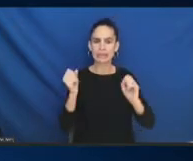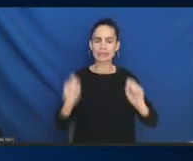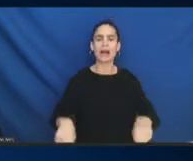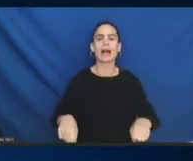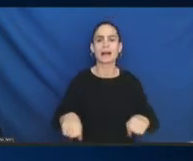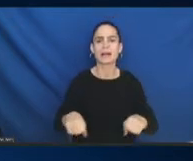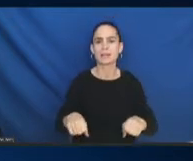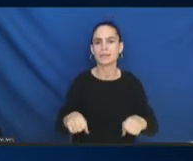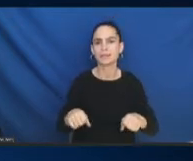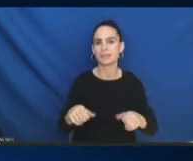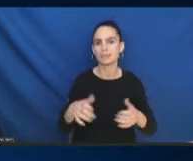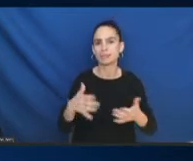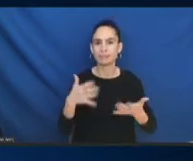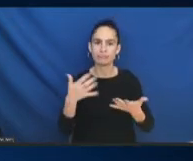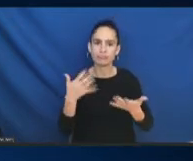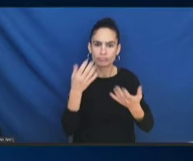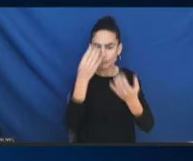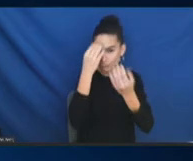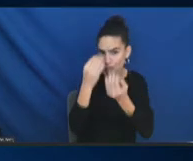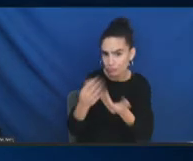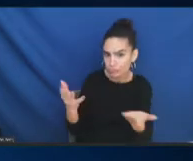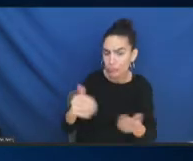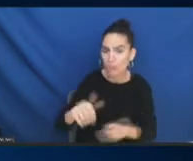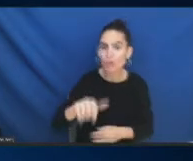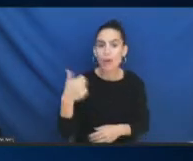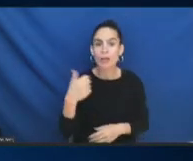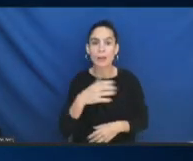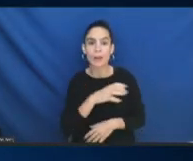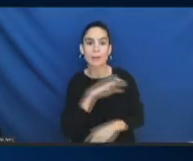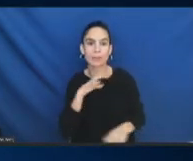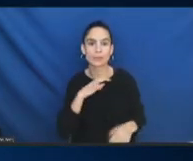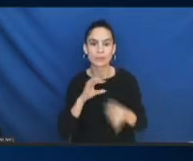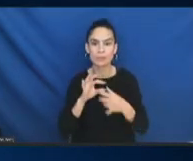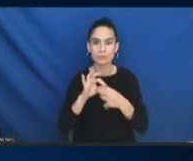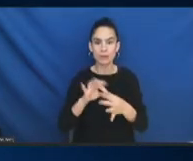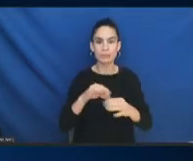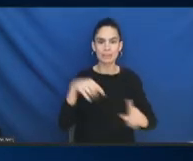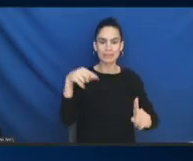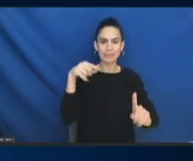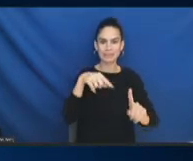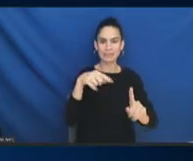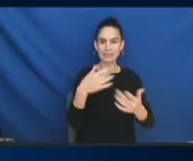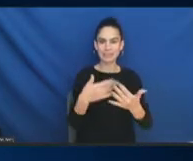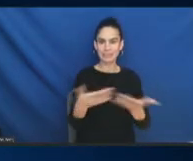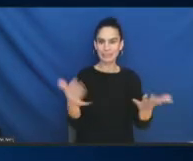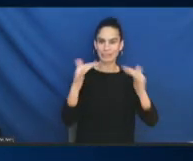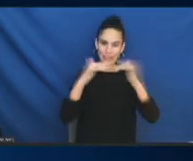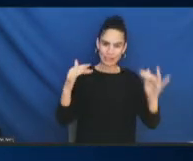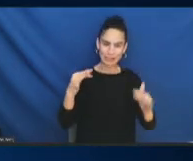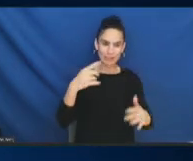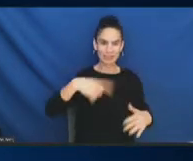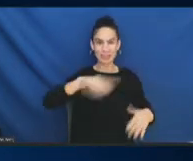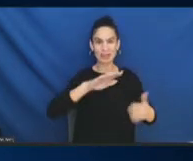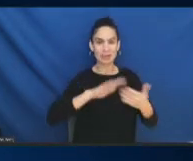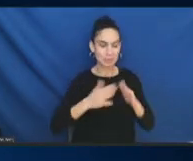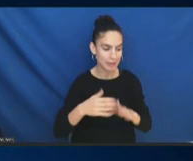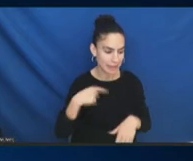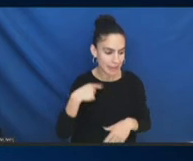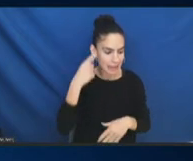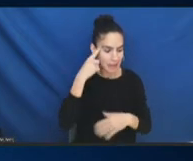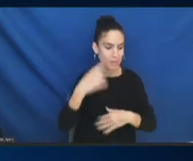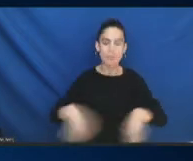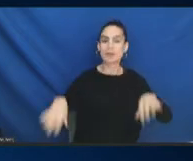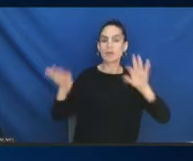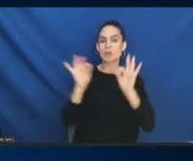know about the diversity of this, these communities? Because I think that all of us could come up to speed on the